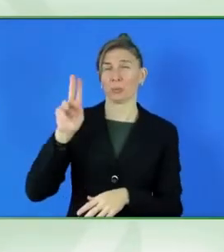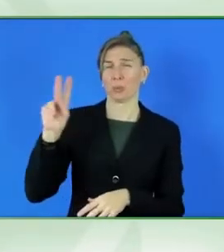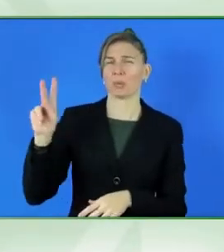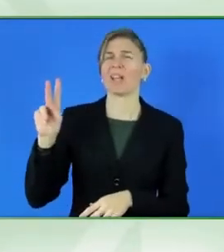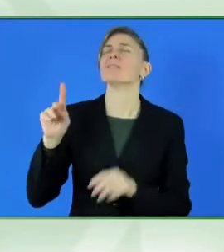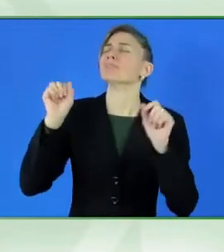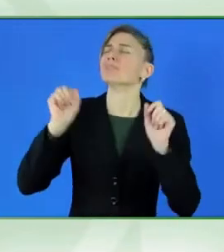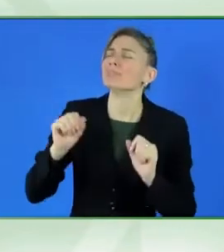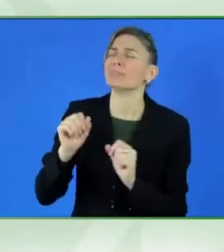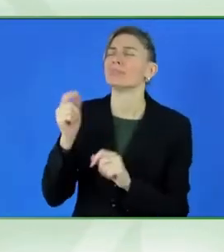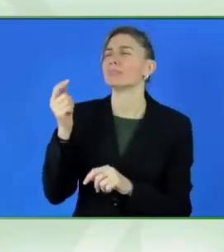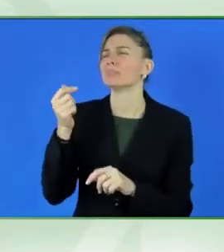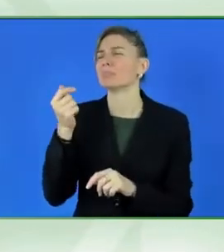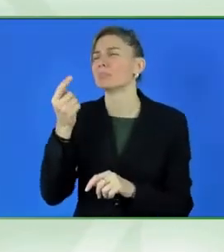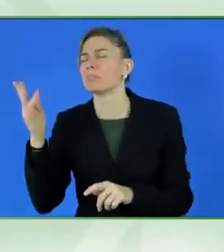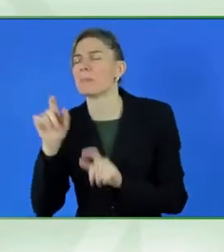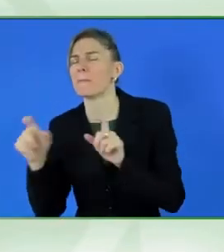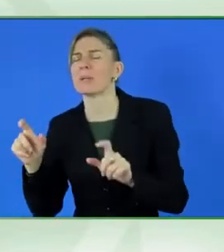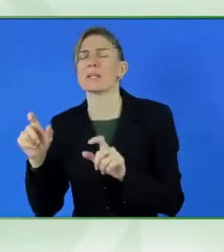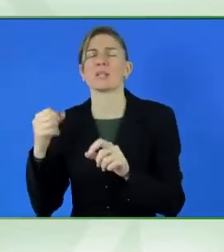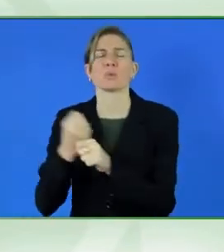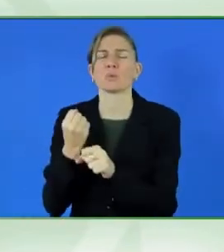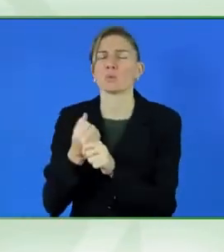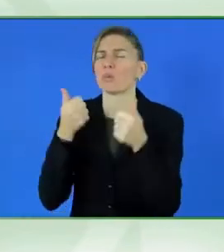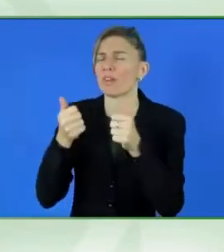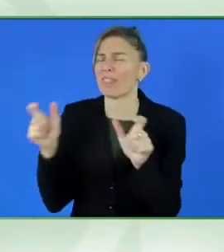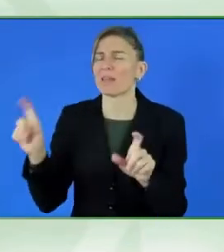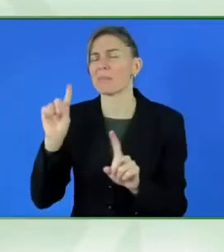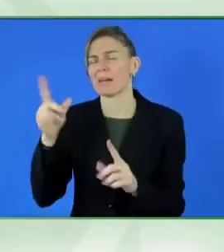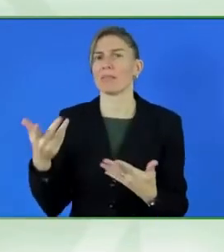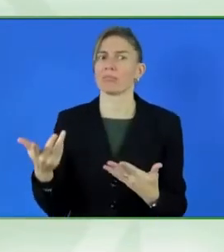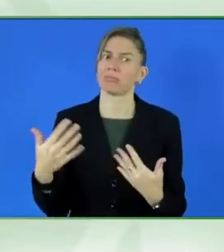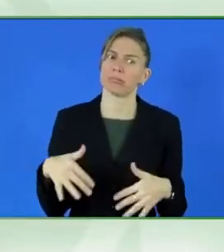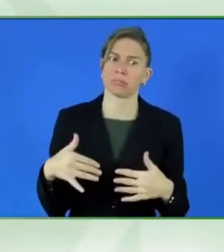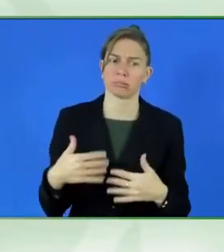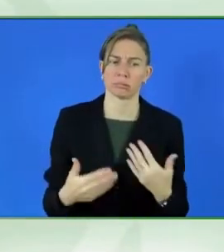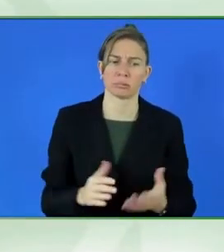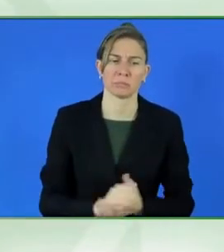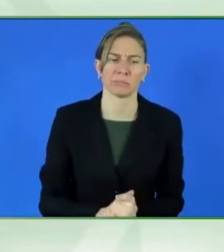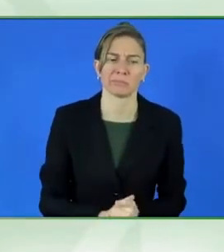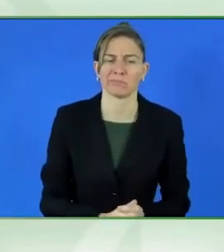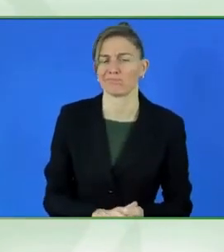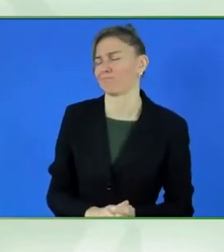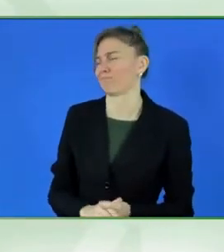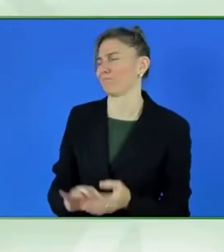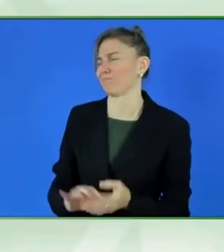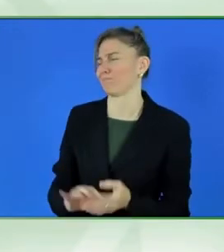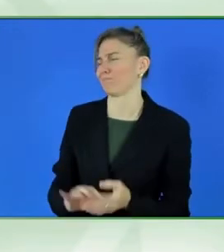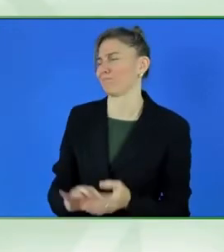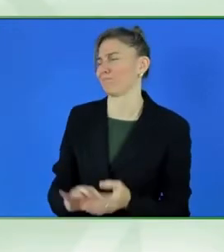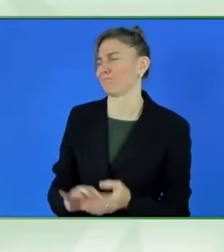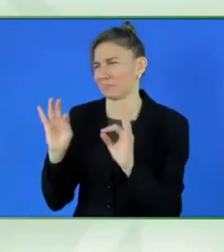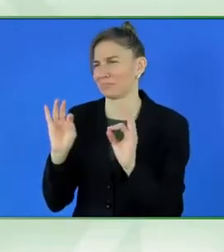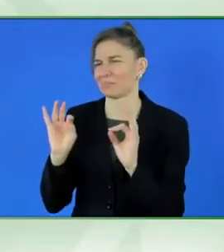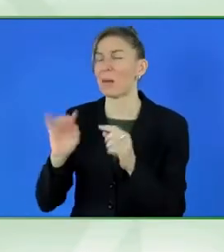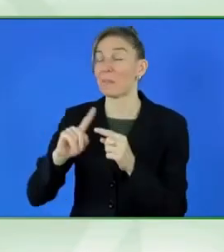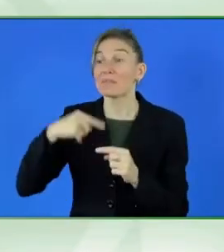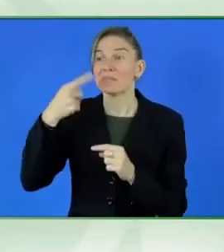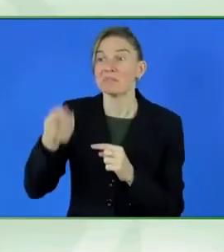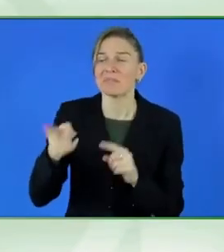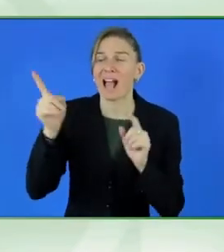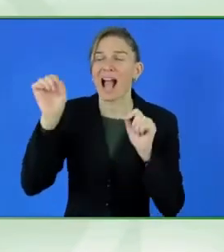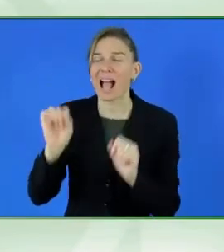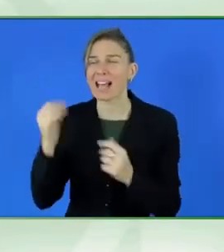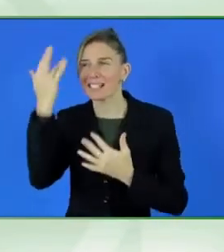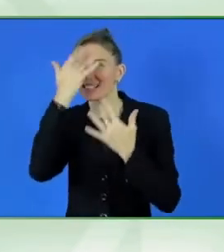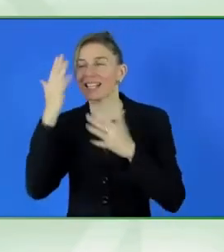that's my hope. Great. And the next question you'll be able to then address how you're going to solve. Okay. Can we